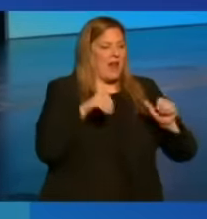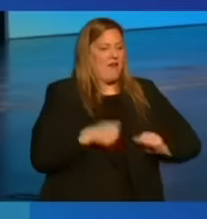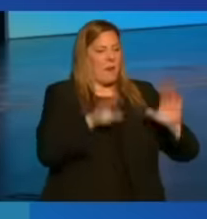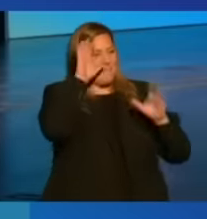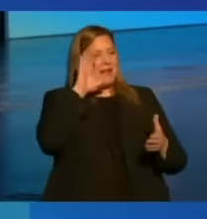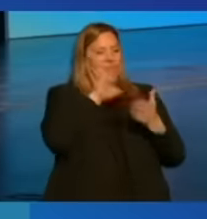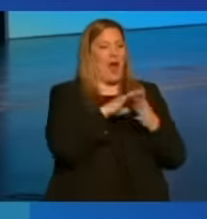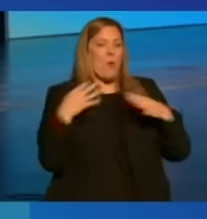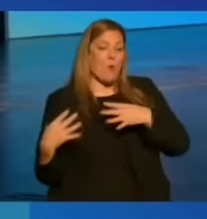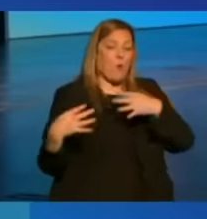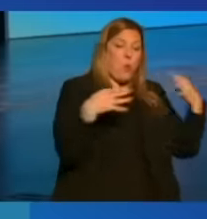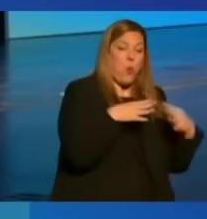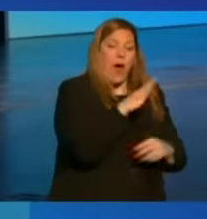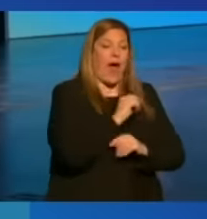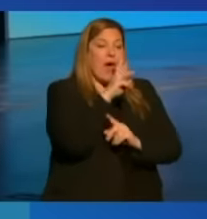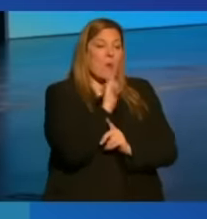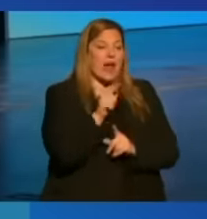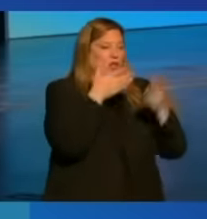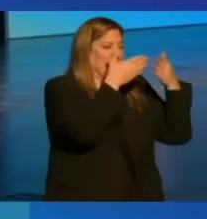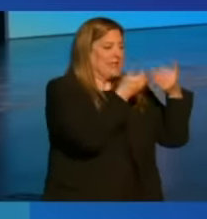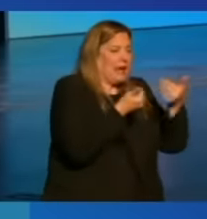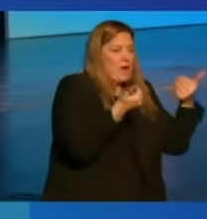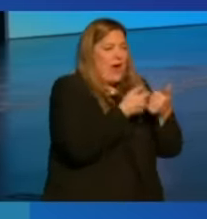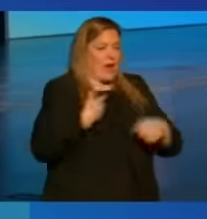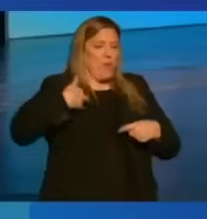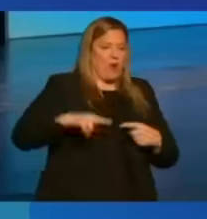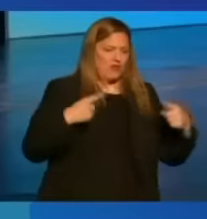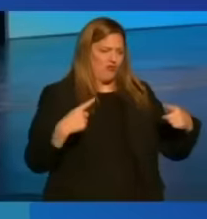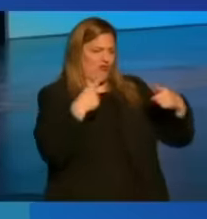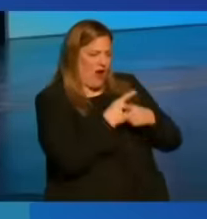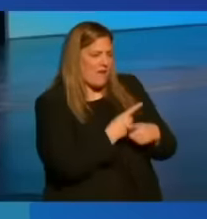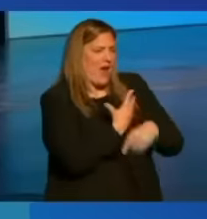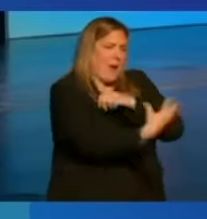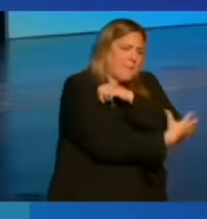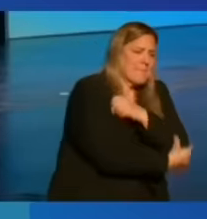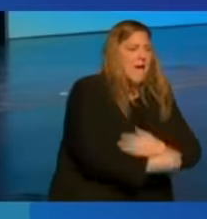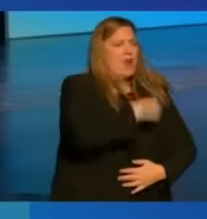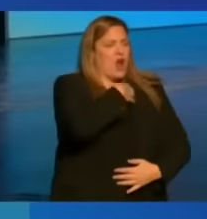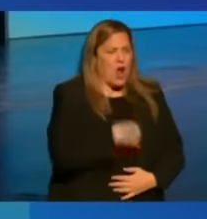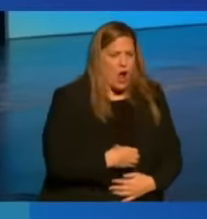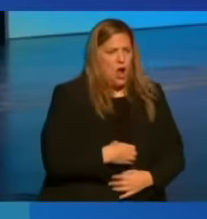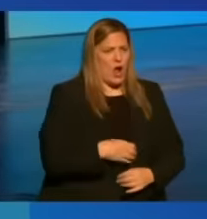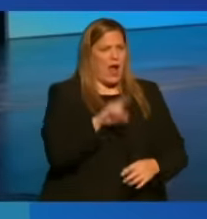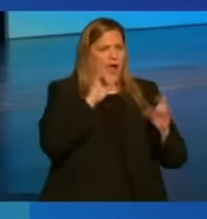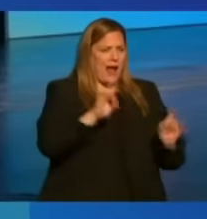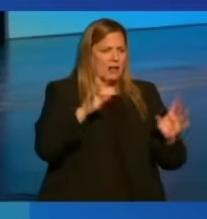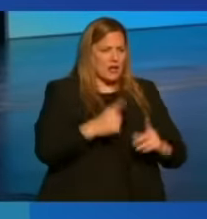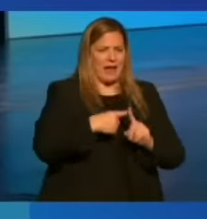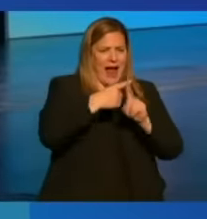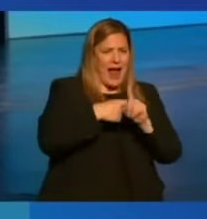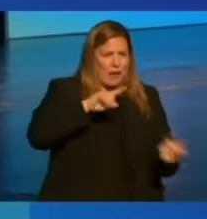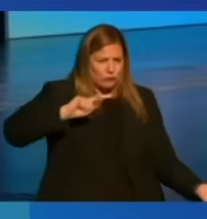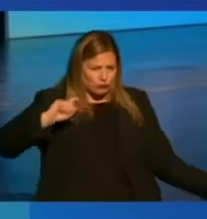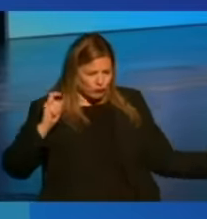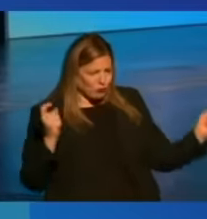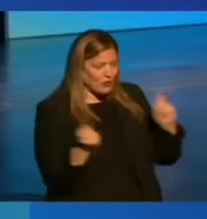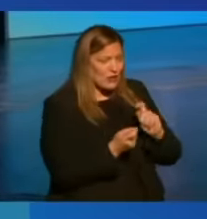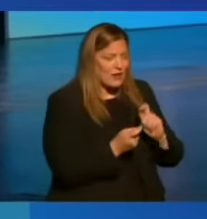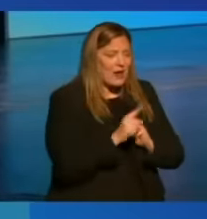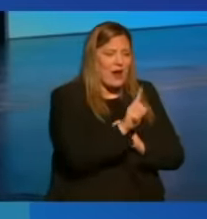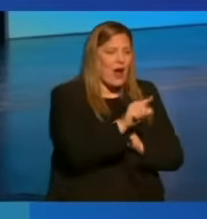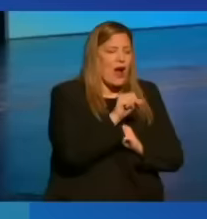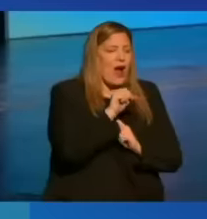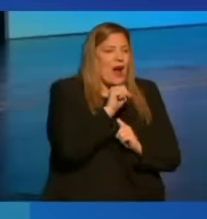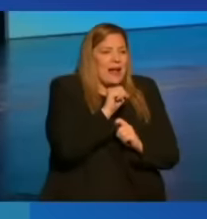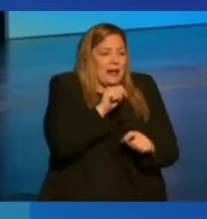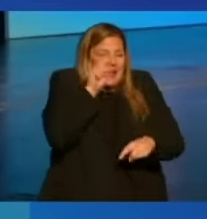that war and racial division and religious conflict and poverty and hunger and catastrophic climate change are not